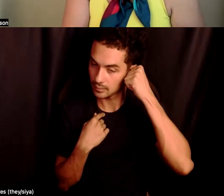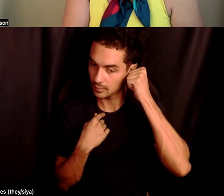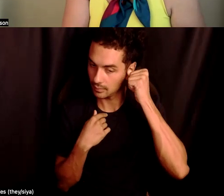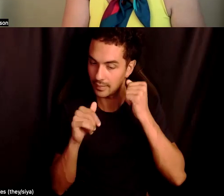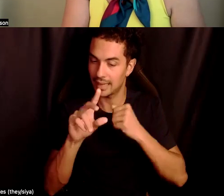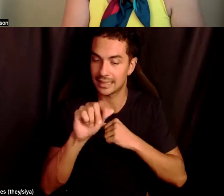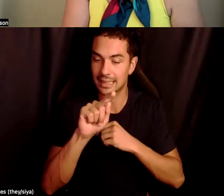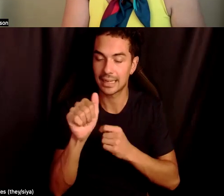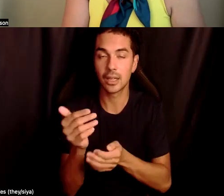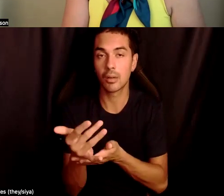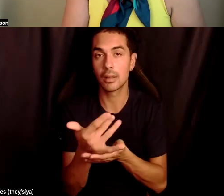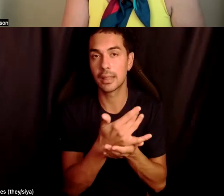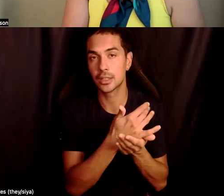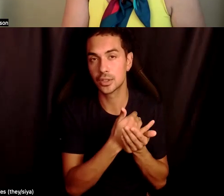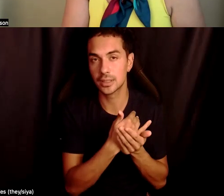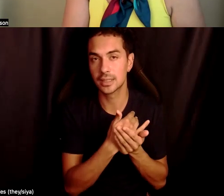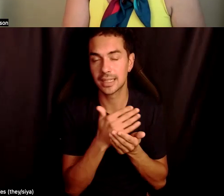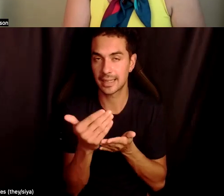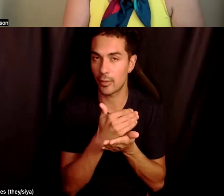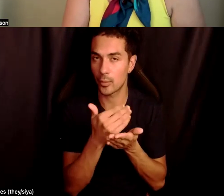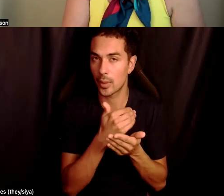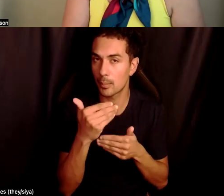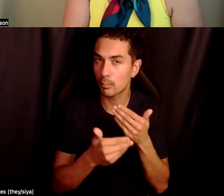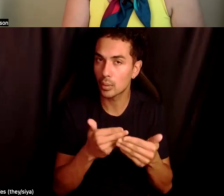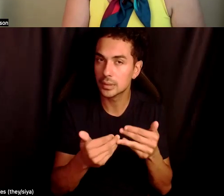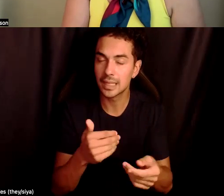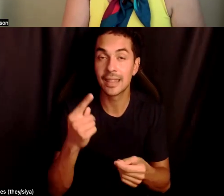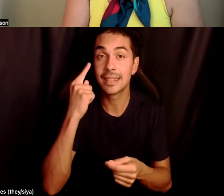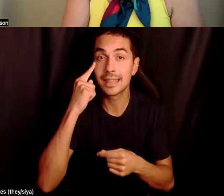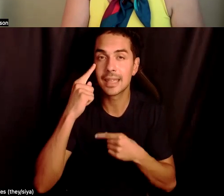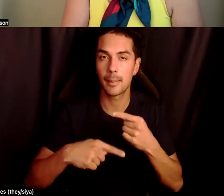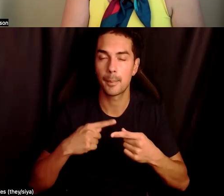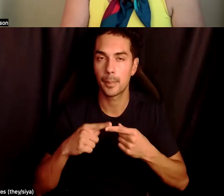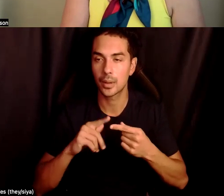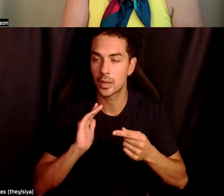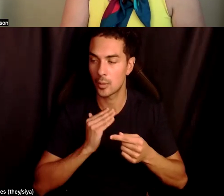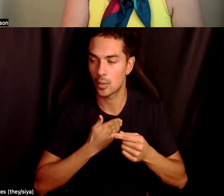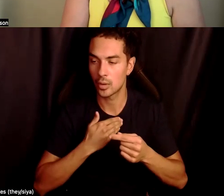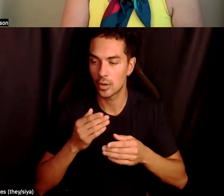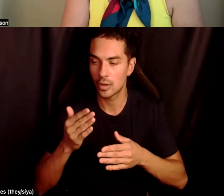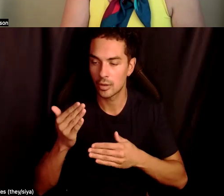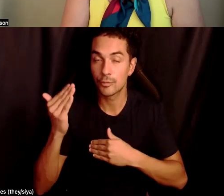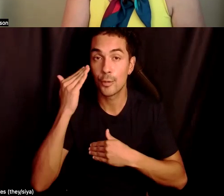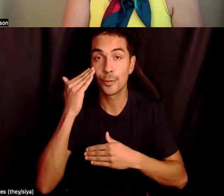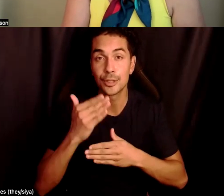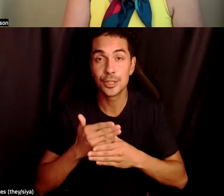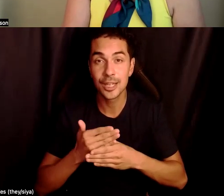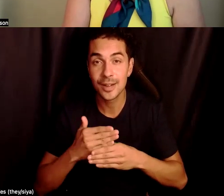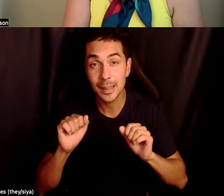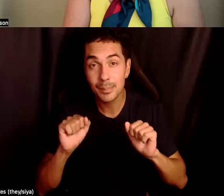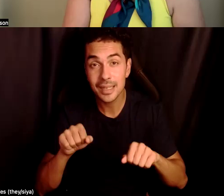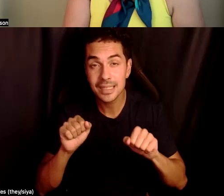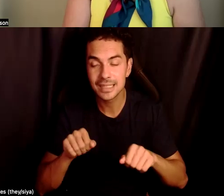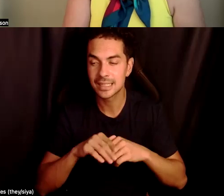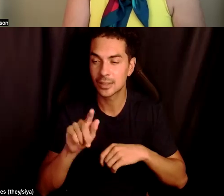collection sort of data gathering process, it's, you know, thinking about like our knowledge sharing capacity and, um,